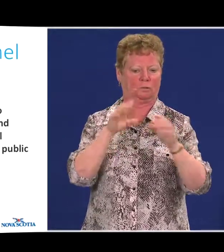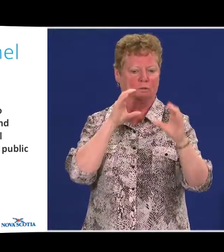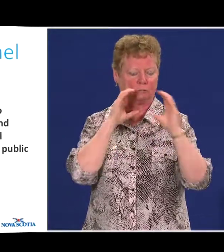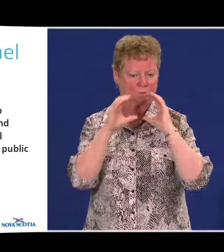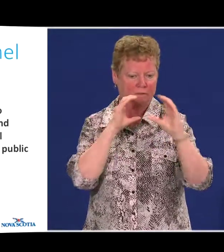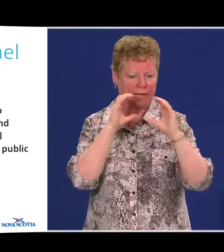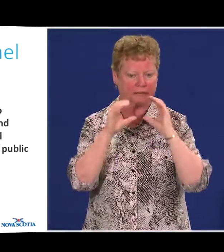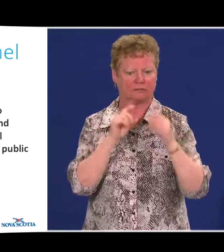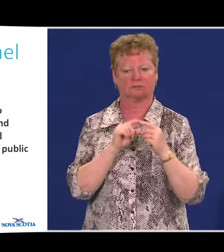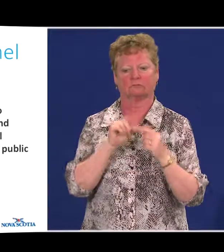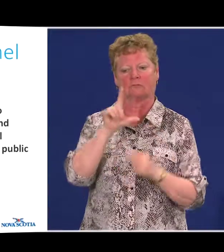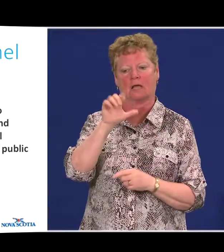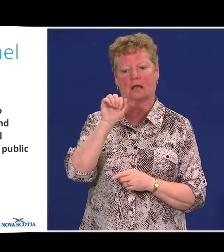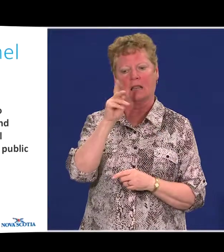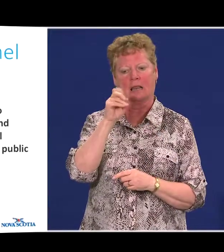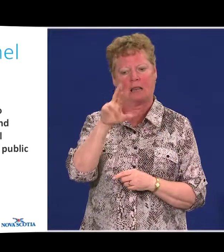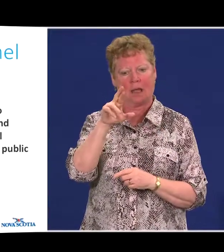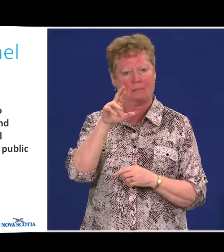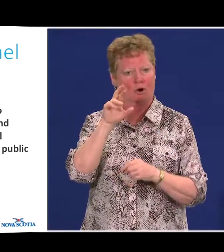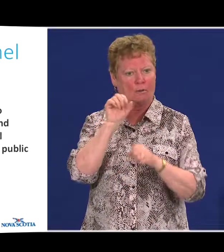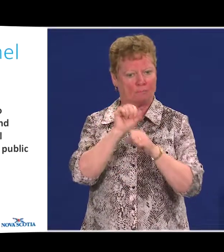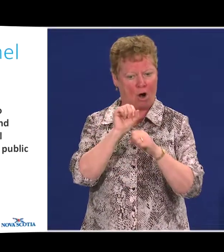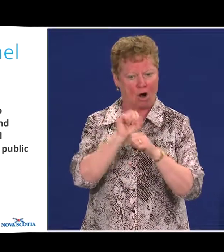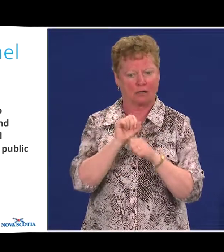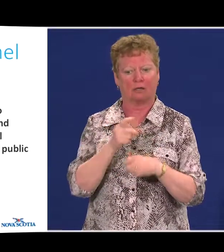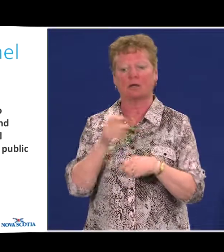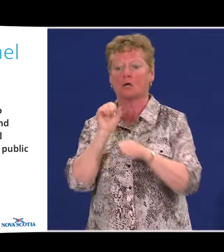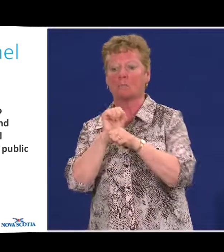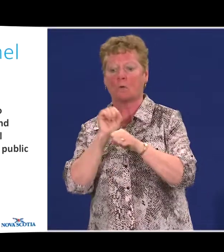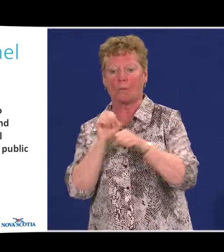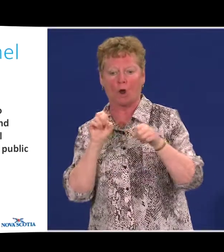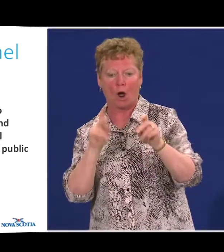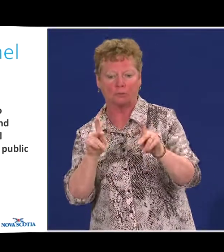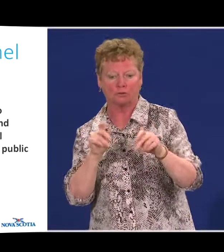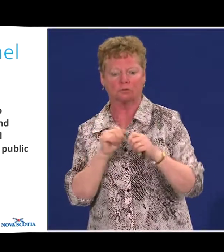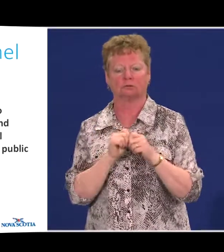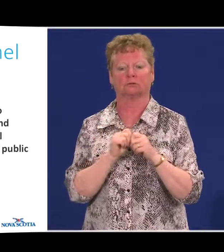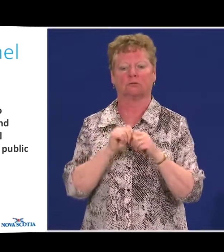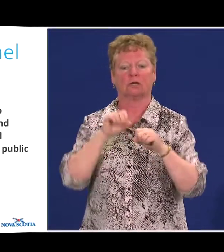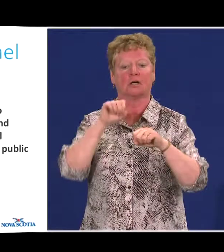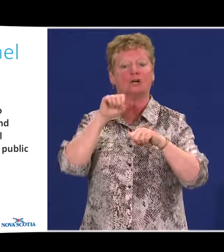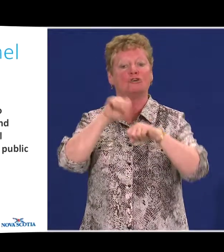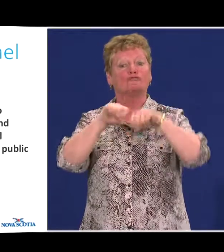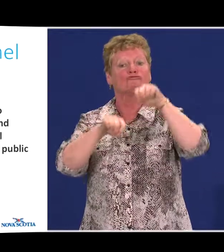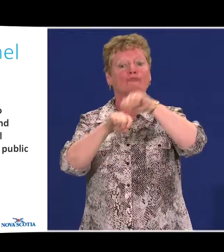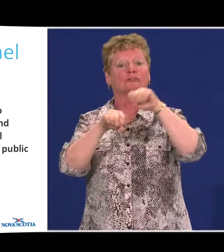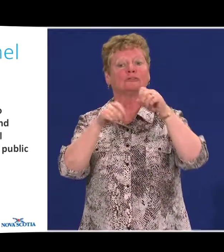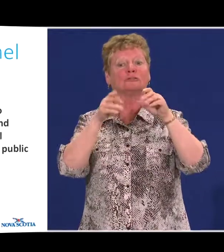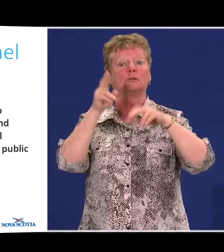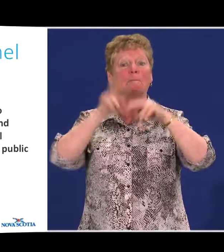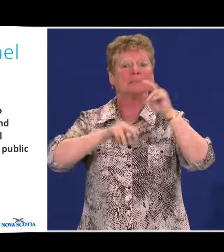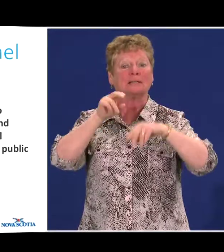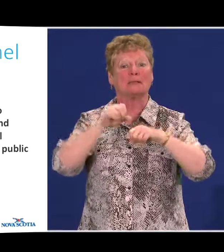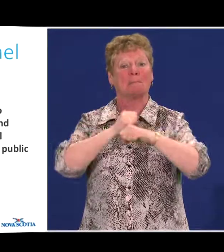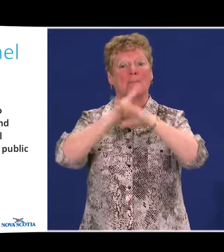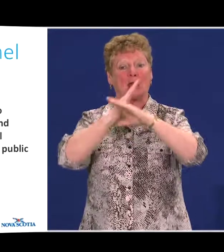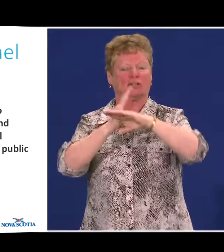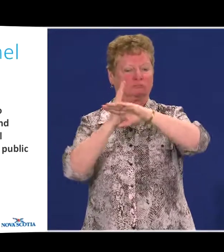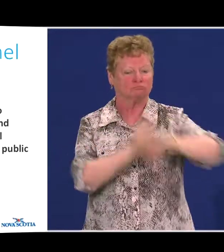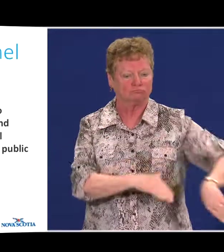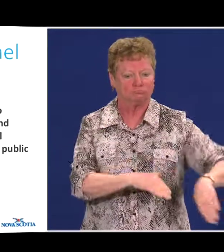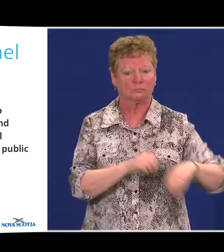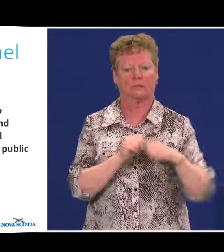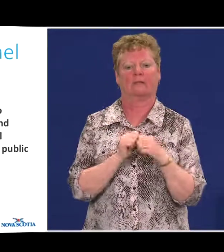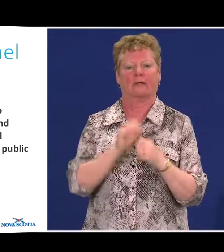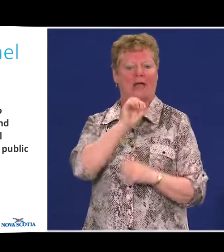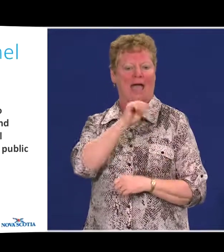related to communications, labor market and employment opportunities, removing structural barriers in the